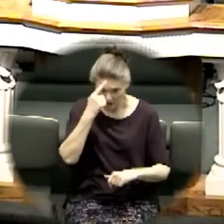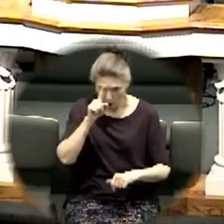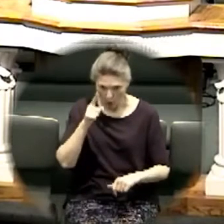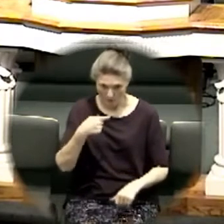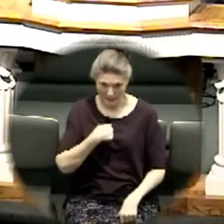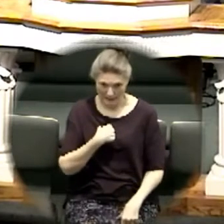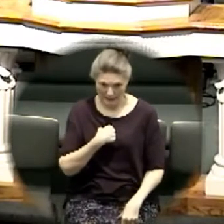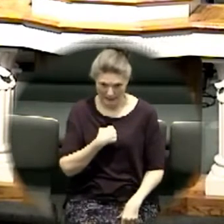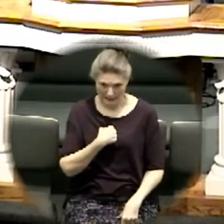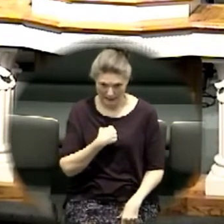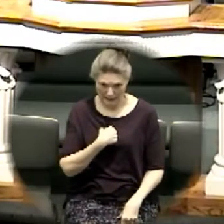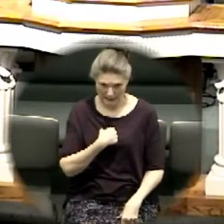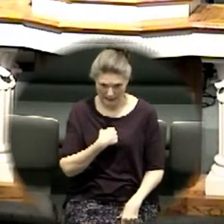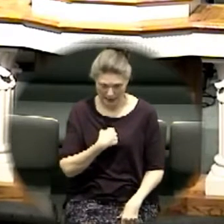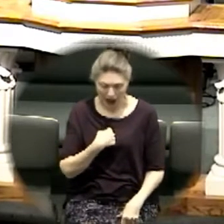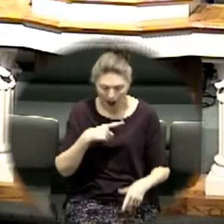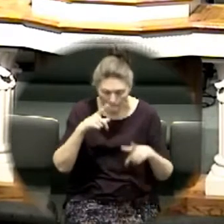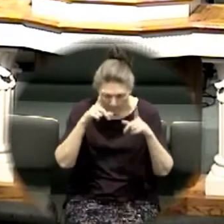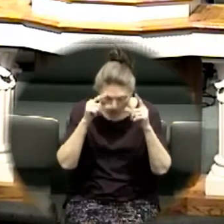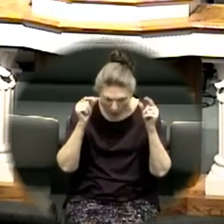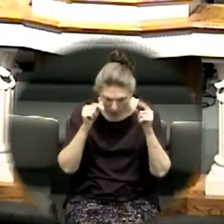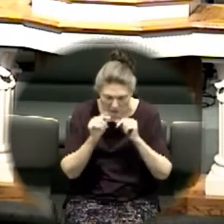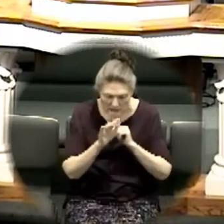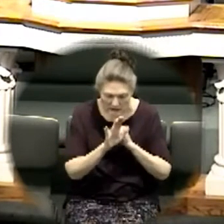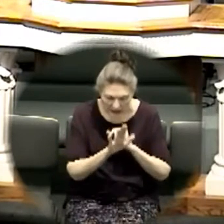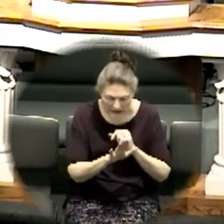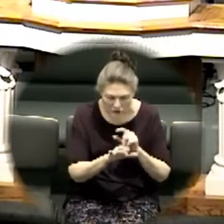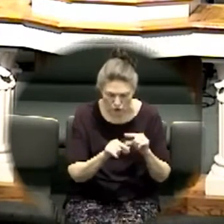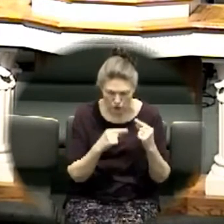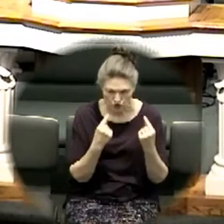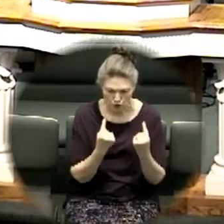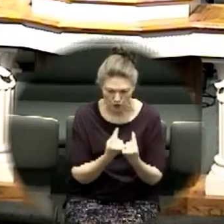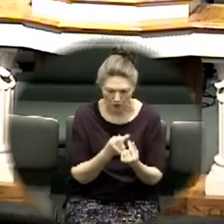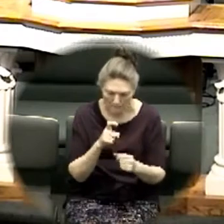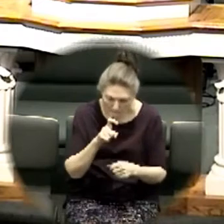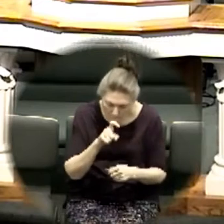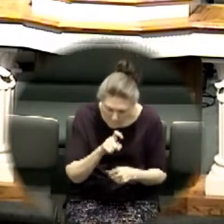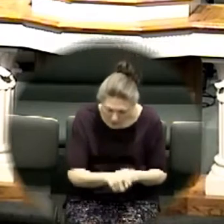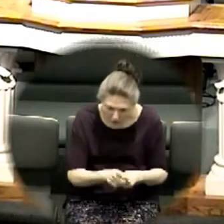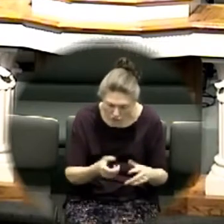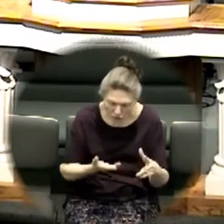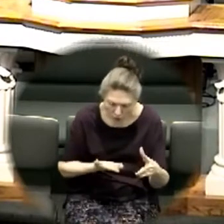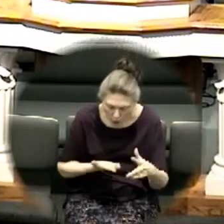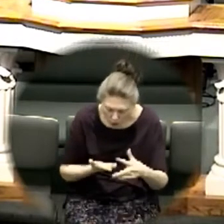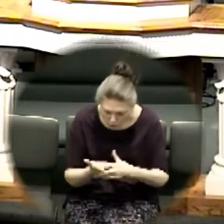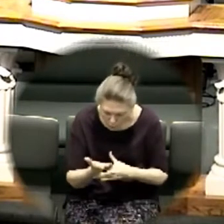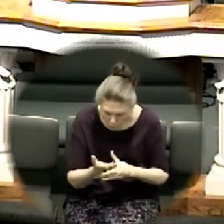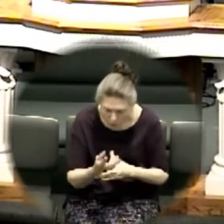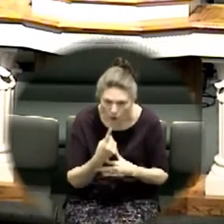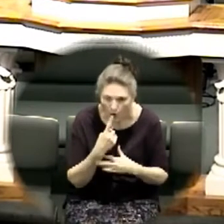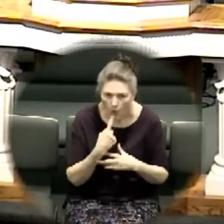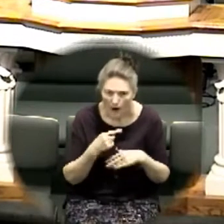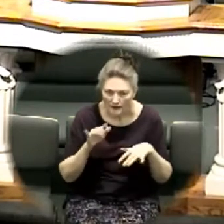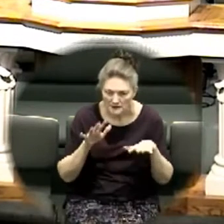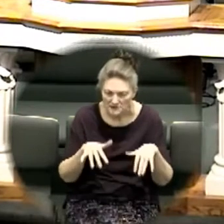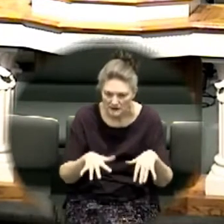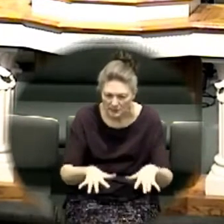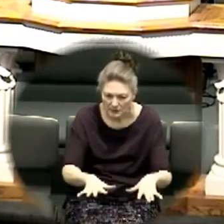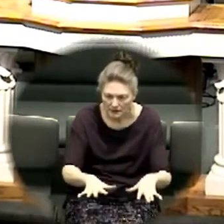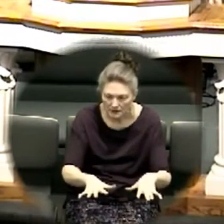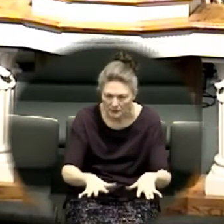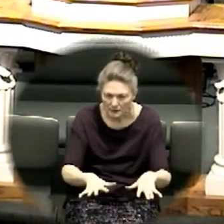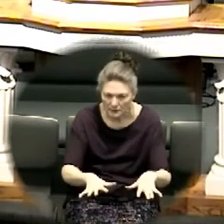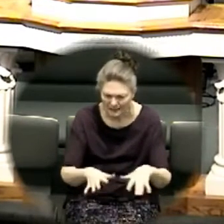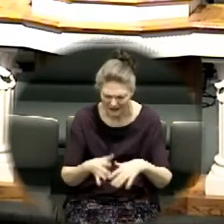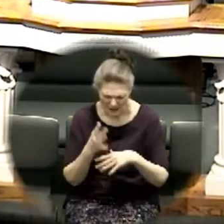moses moses and his group had to go through the red sea why didn't joshua just say